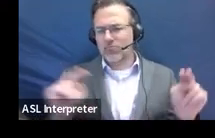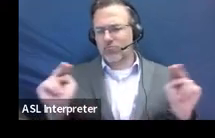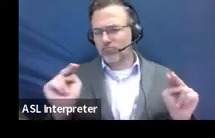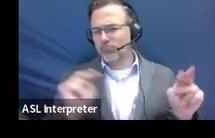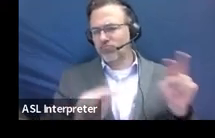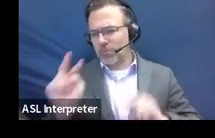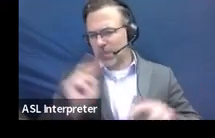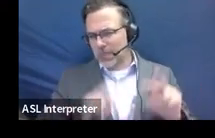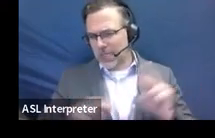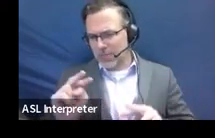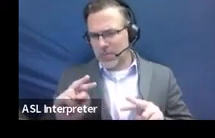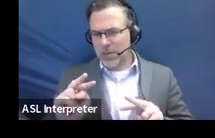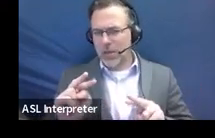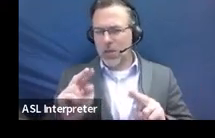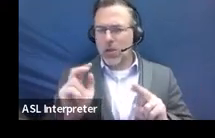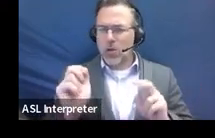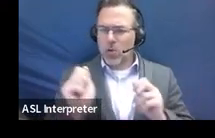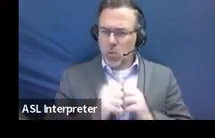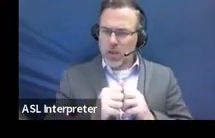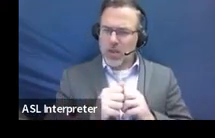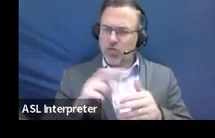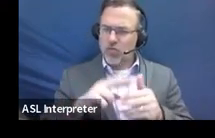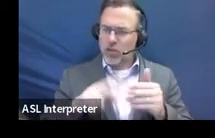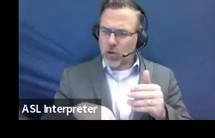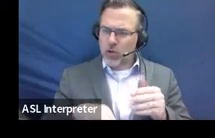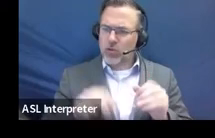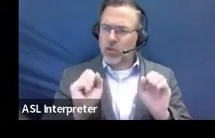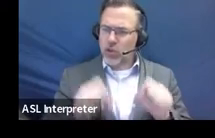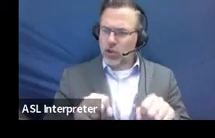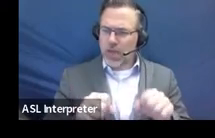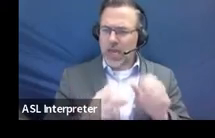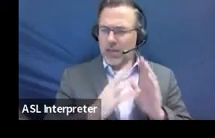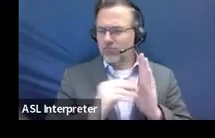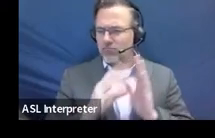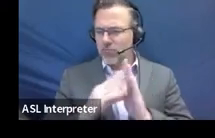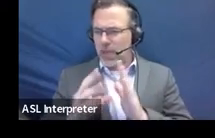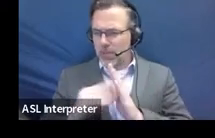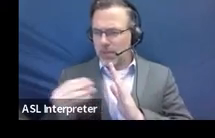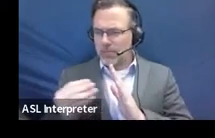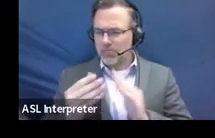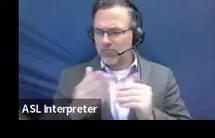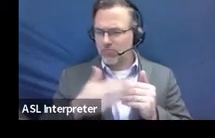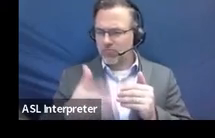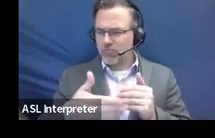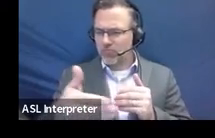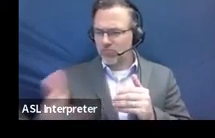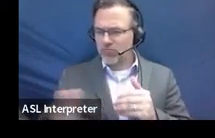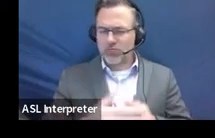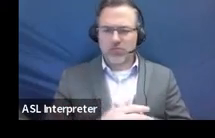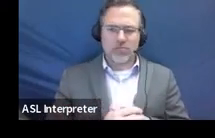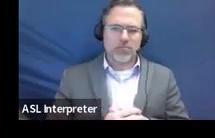results. So it does outline that definition in MUSER with adverse effect.